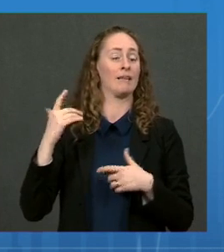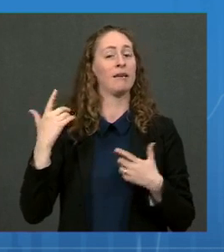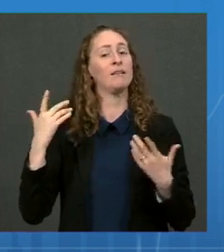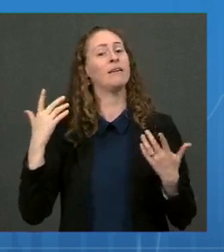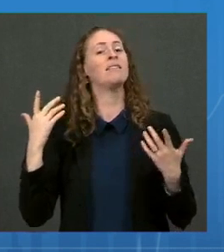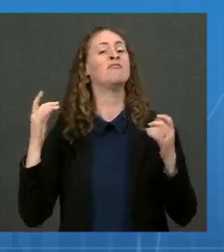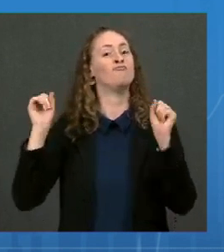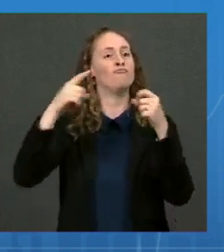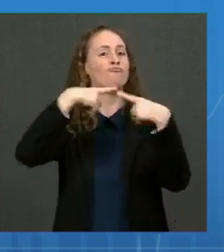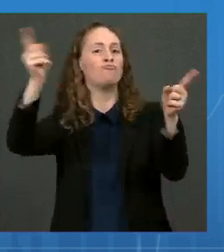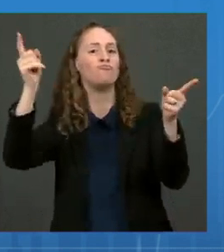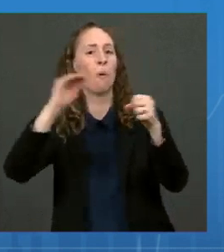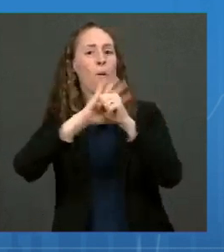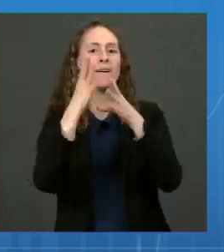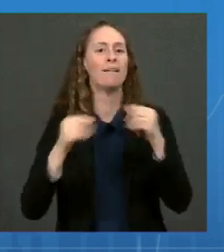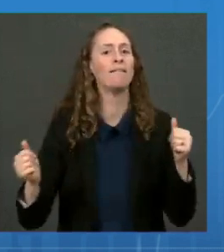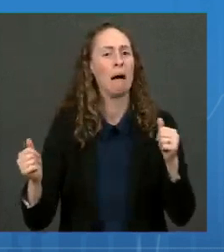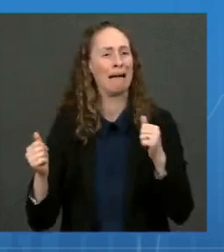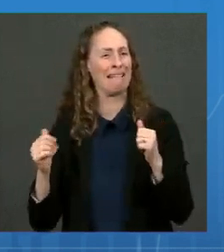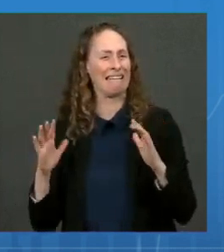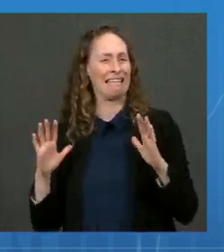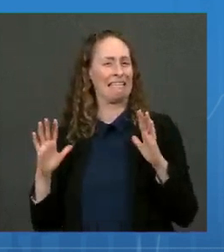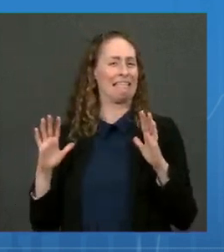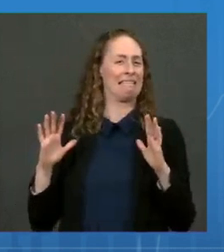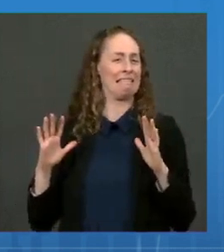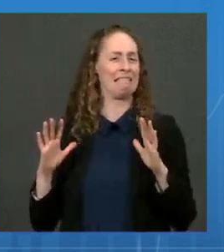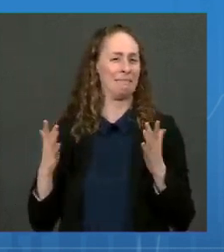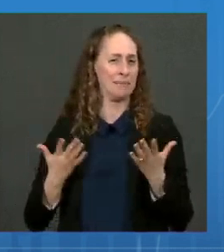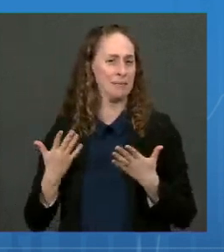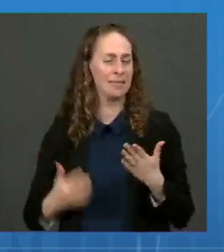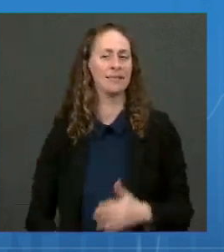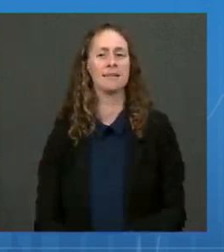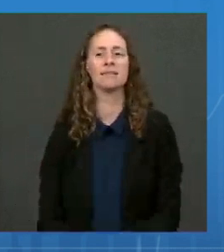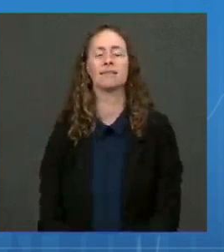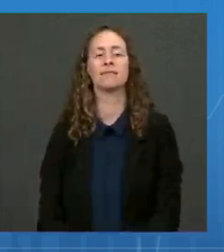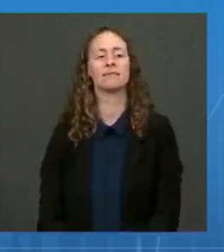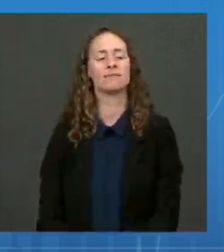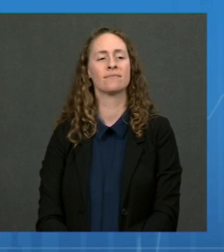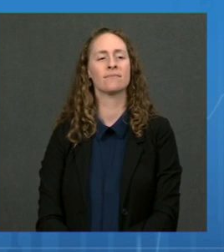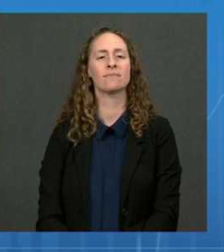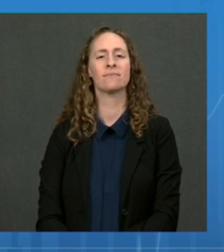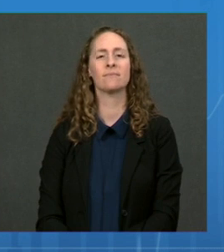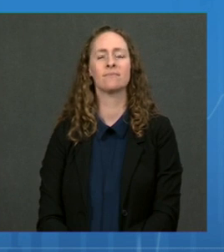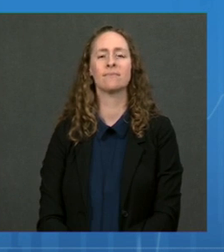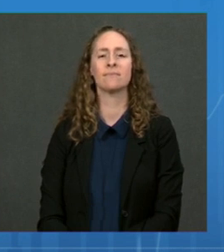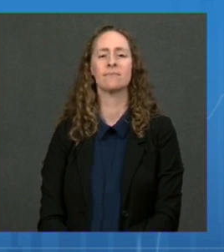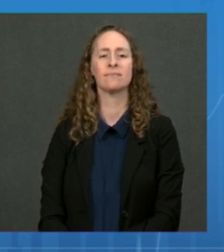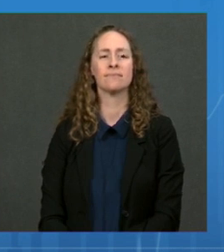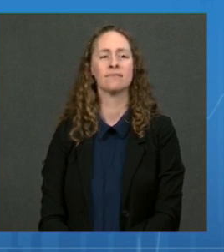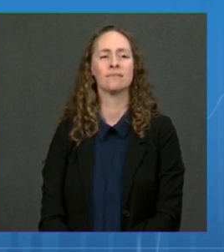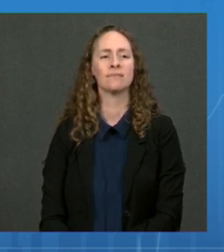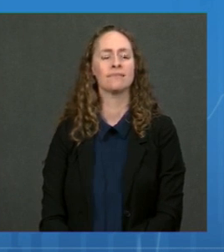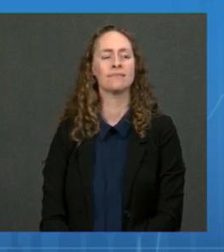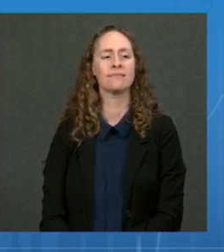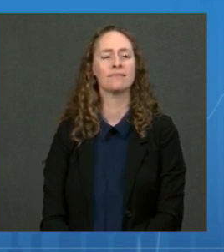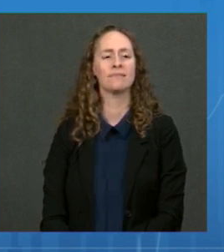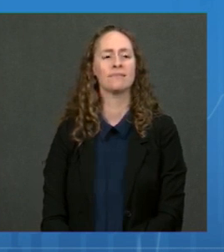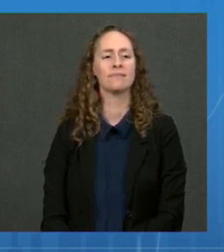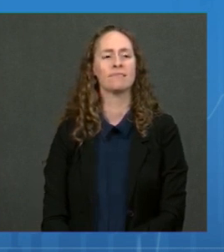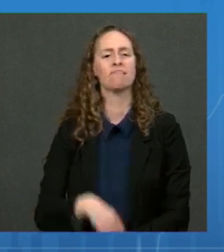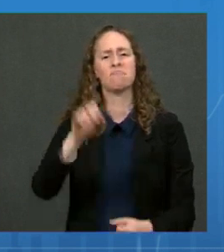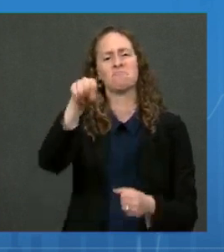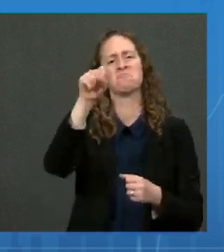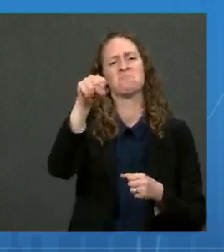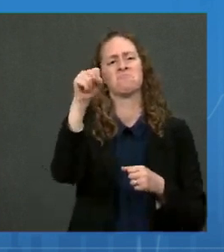Fauci? Yeah, let me answer the first part of that question. We know now, and we've had experience over